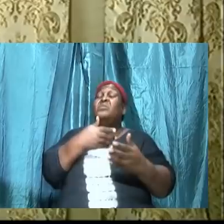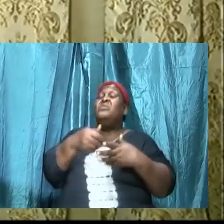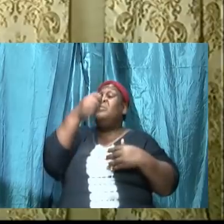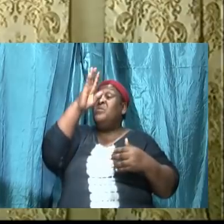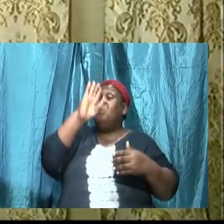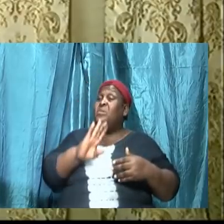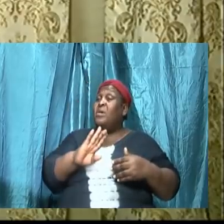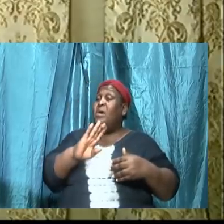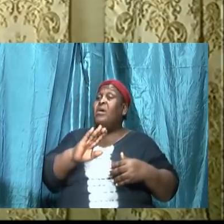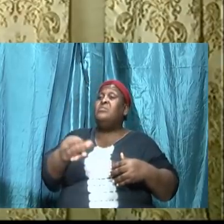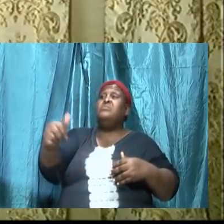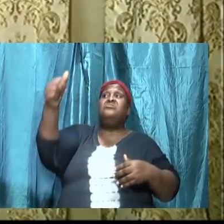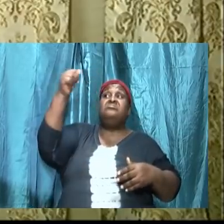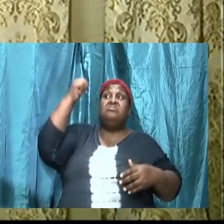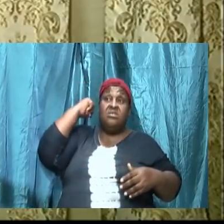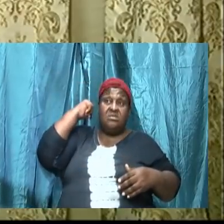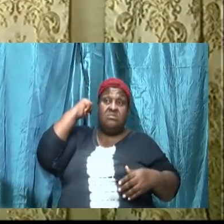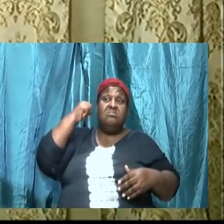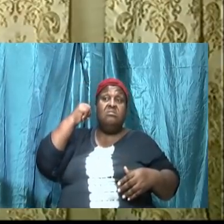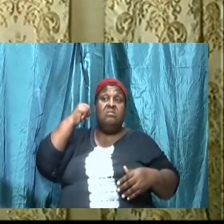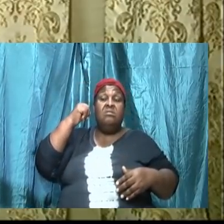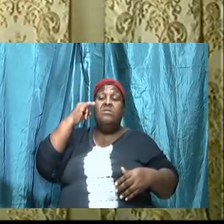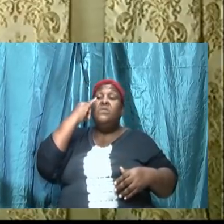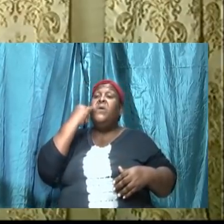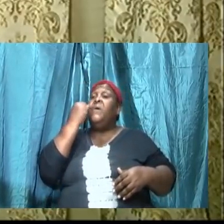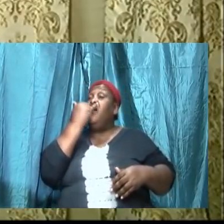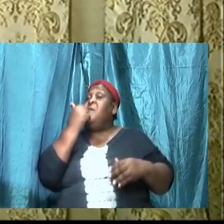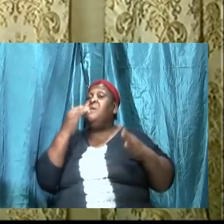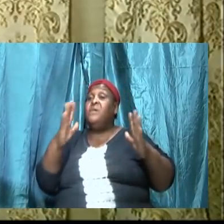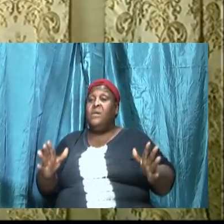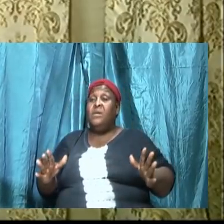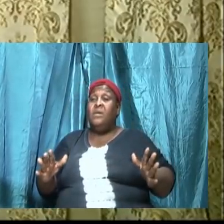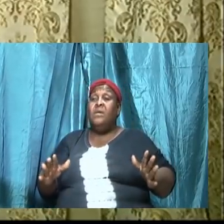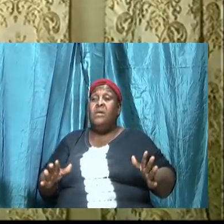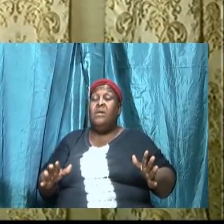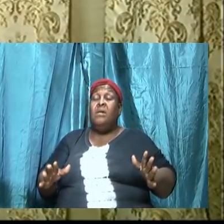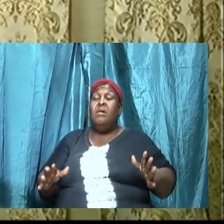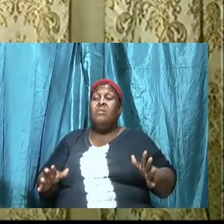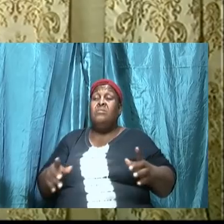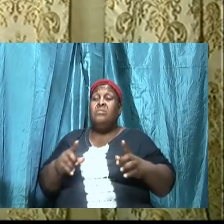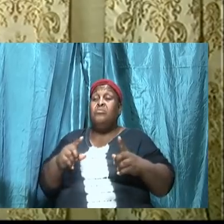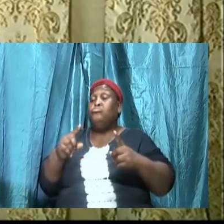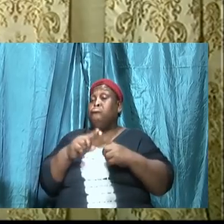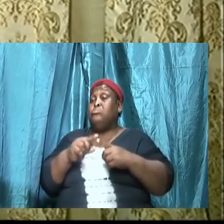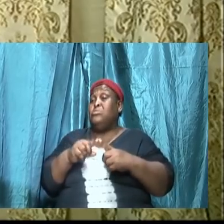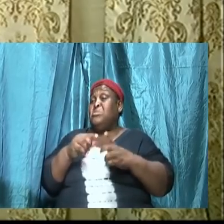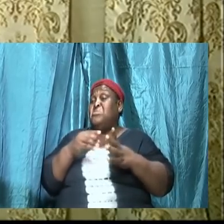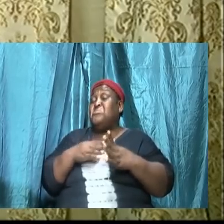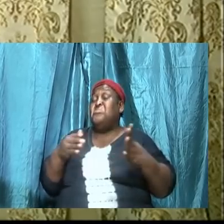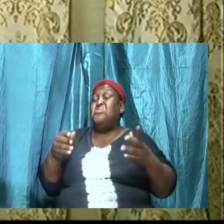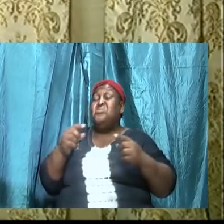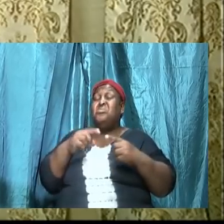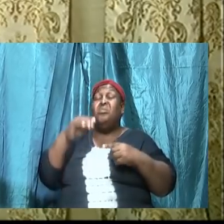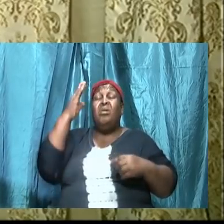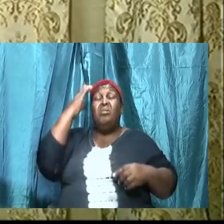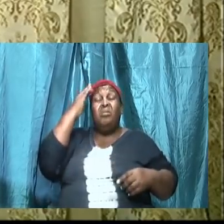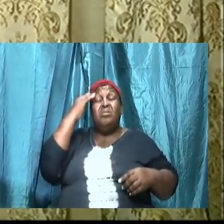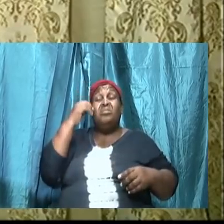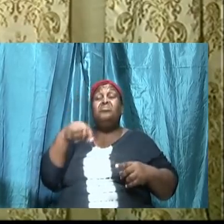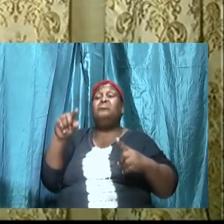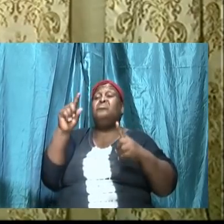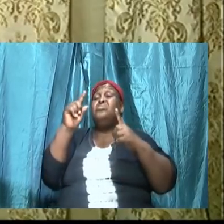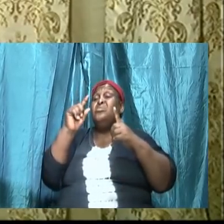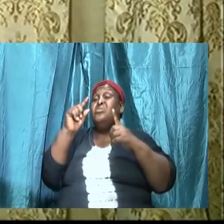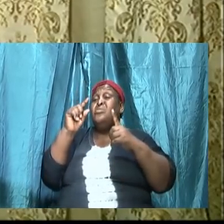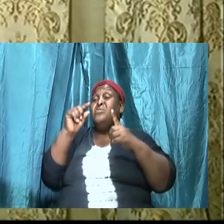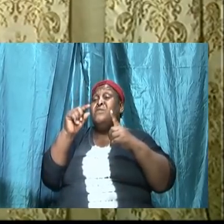them based on their form of worship, which was according to the word